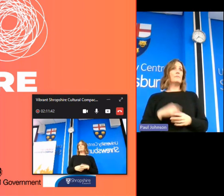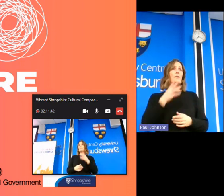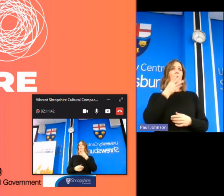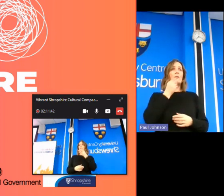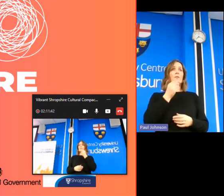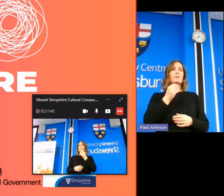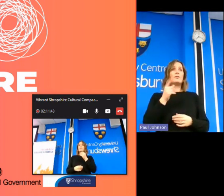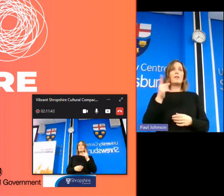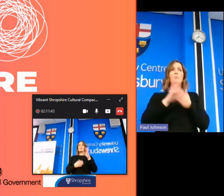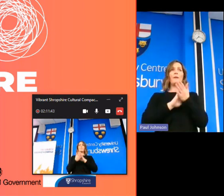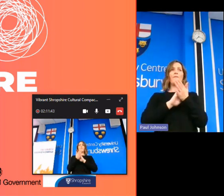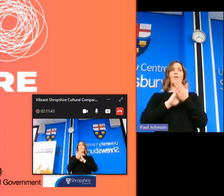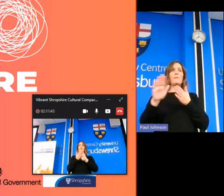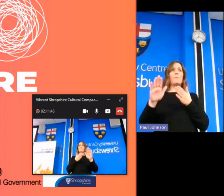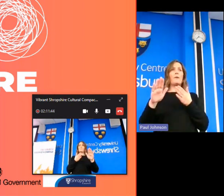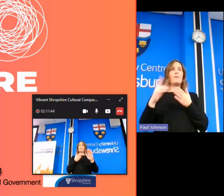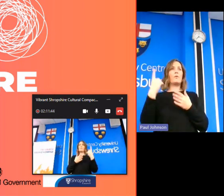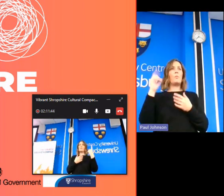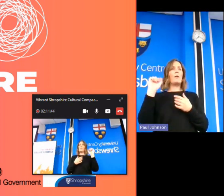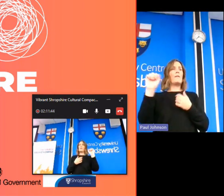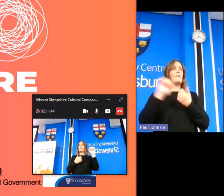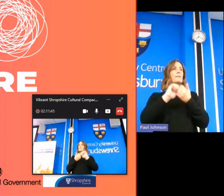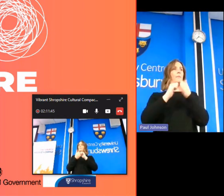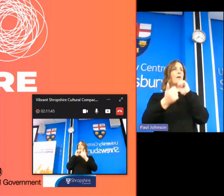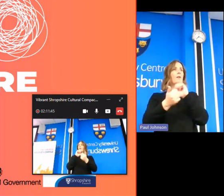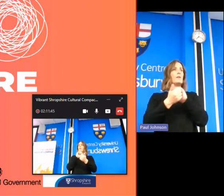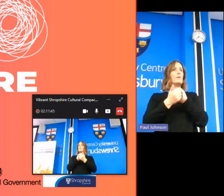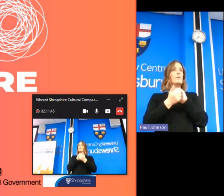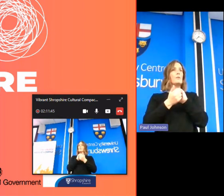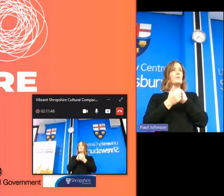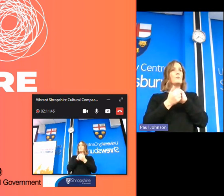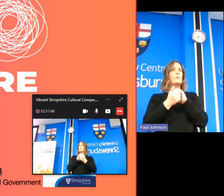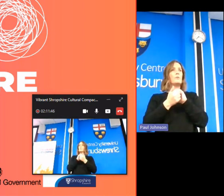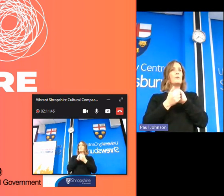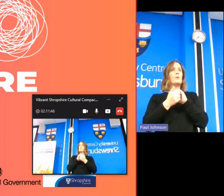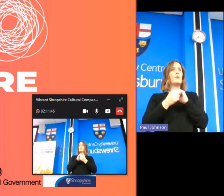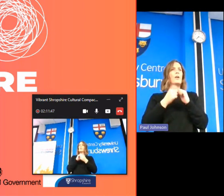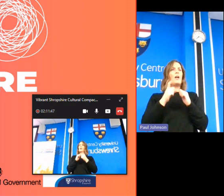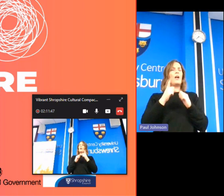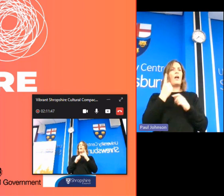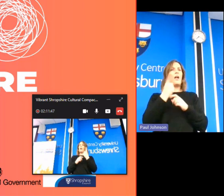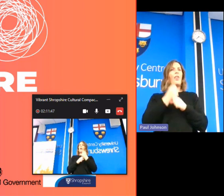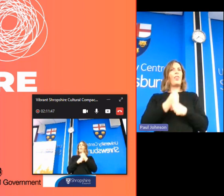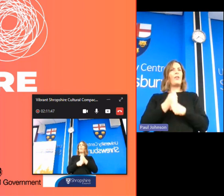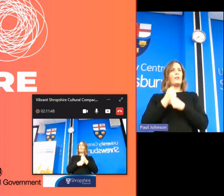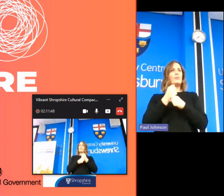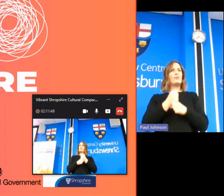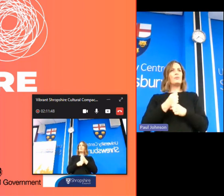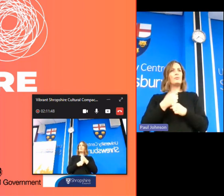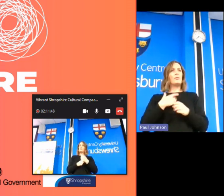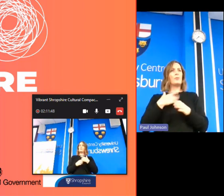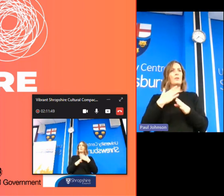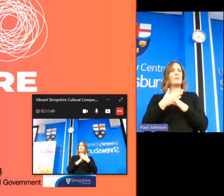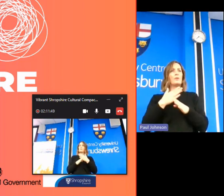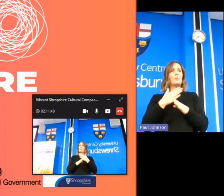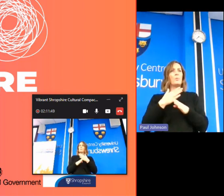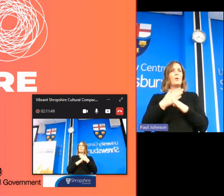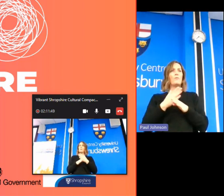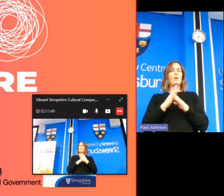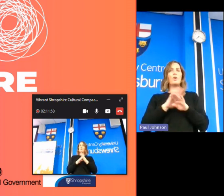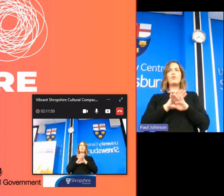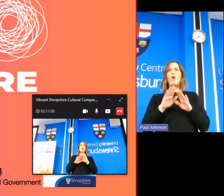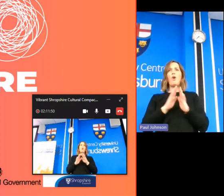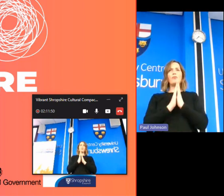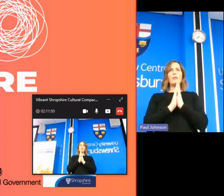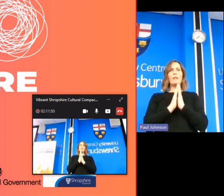gentleman of the harryford i noticed that one of his partners was open cathedral um i worked for the kind of normally just like